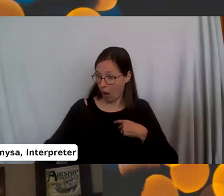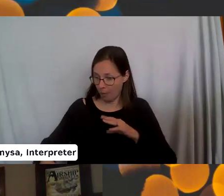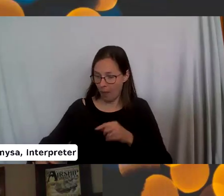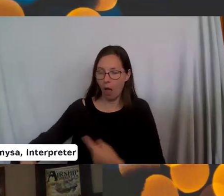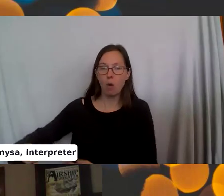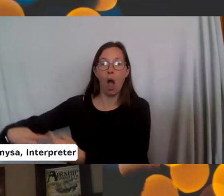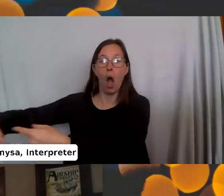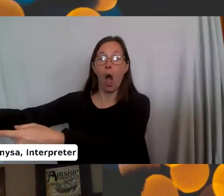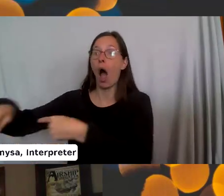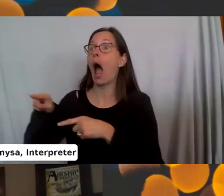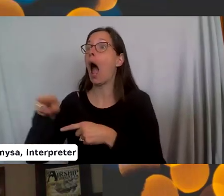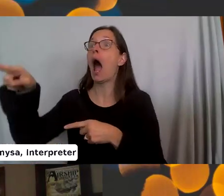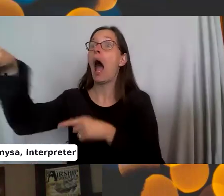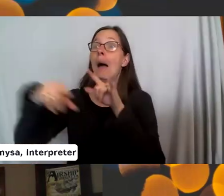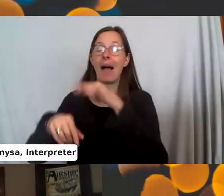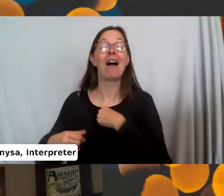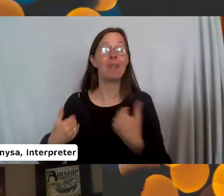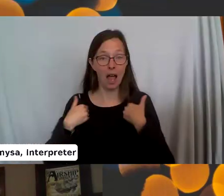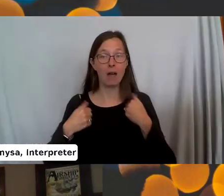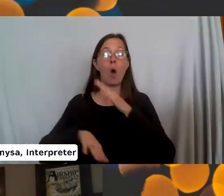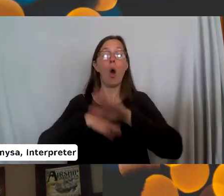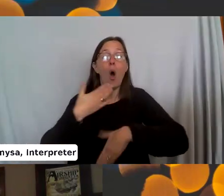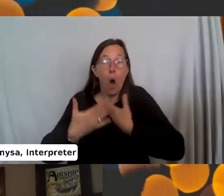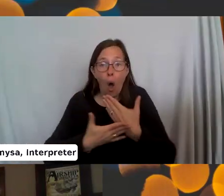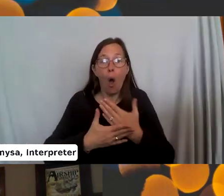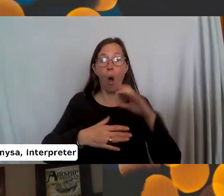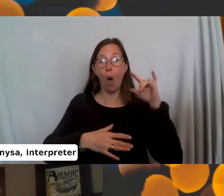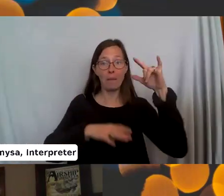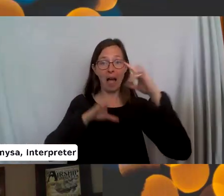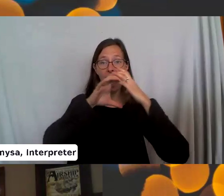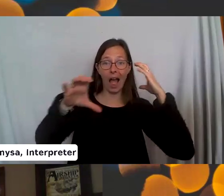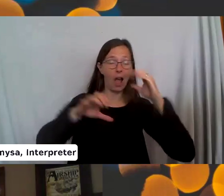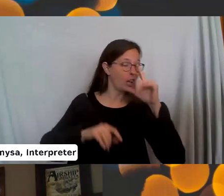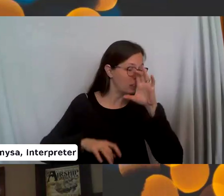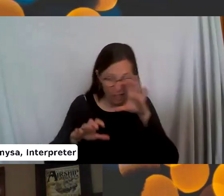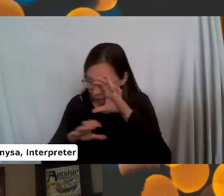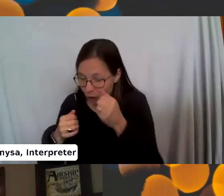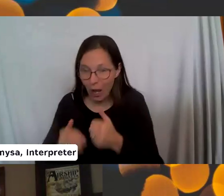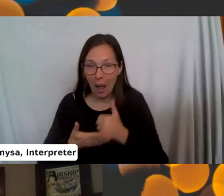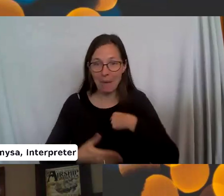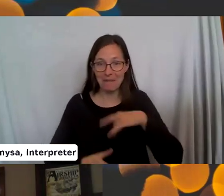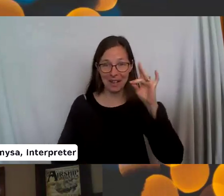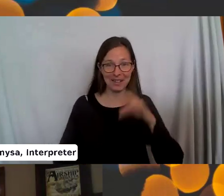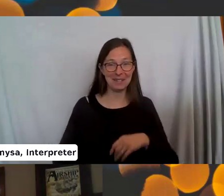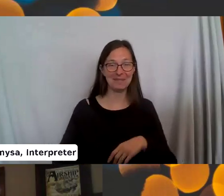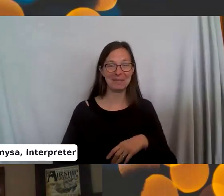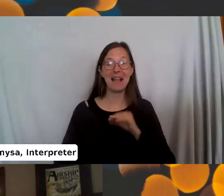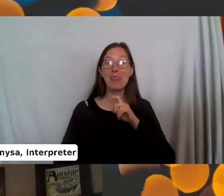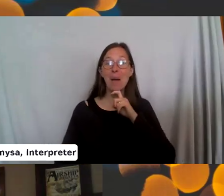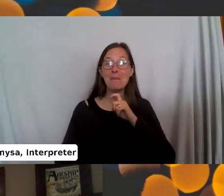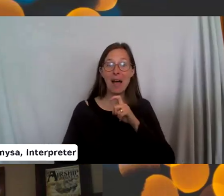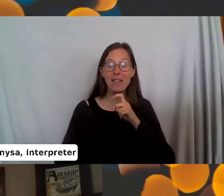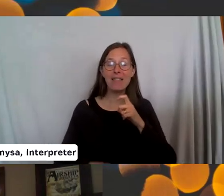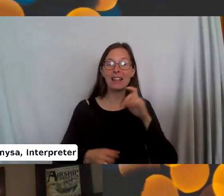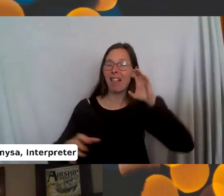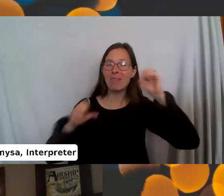aisle. And I've had an entire cabin crawling around and helping me find them. And they're metal. they go like